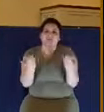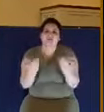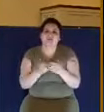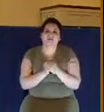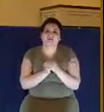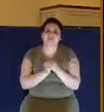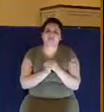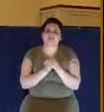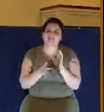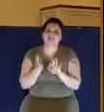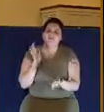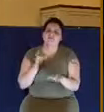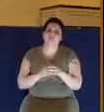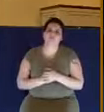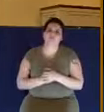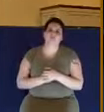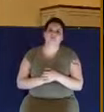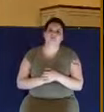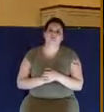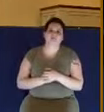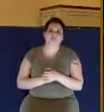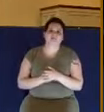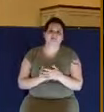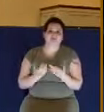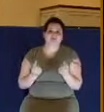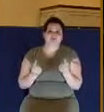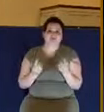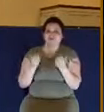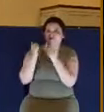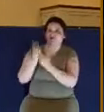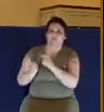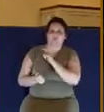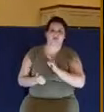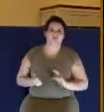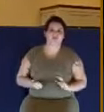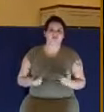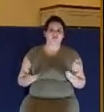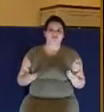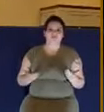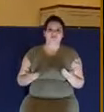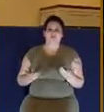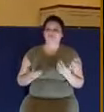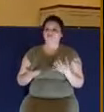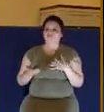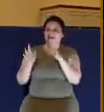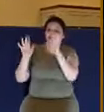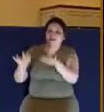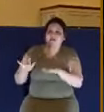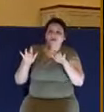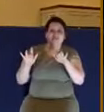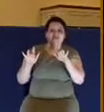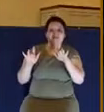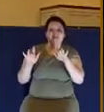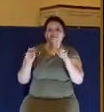Very simple. And that's following our Lord. Being loving, merciful, kind.